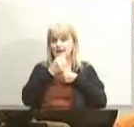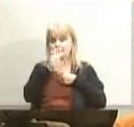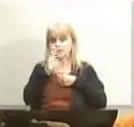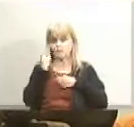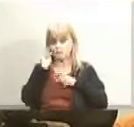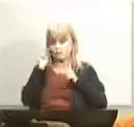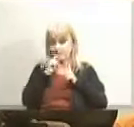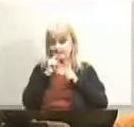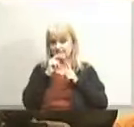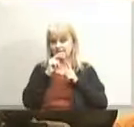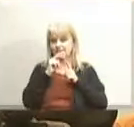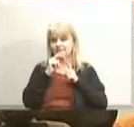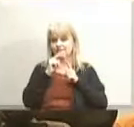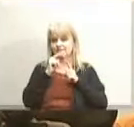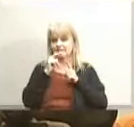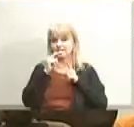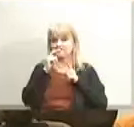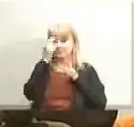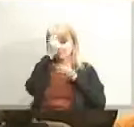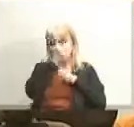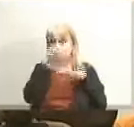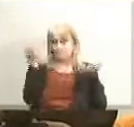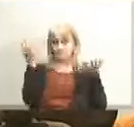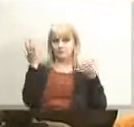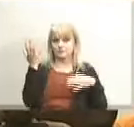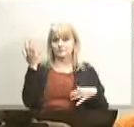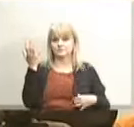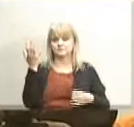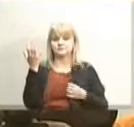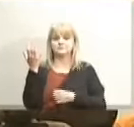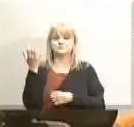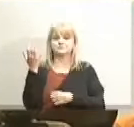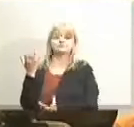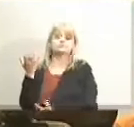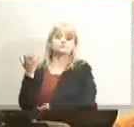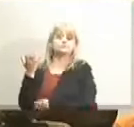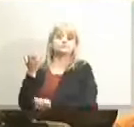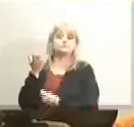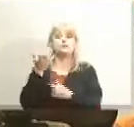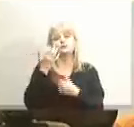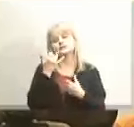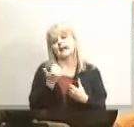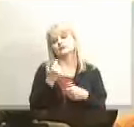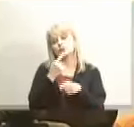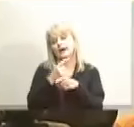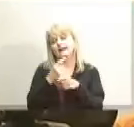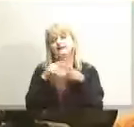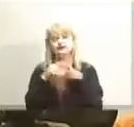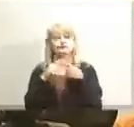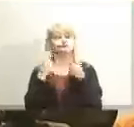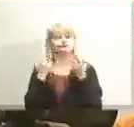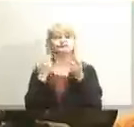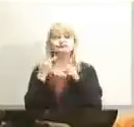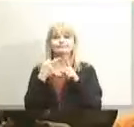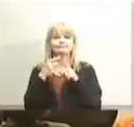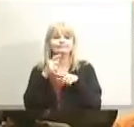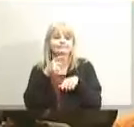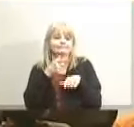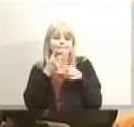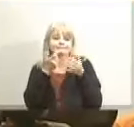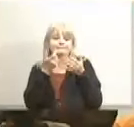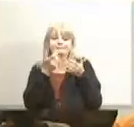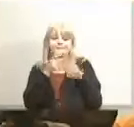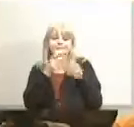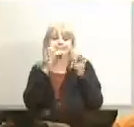and it is now your right to make a motion to defer it to table it to come up with a different idea